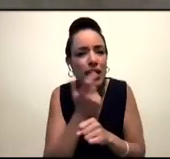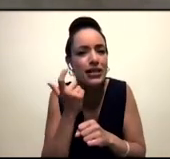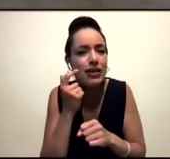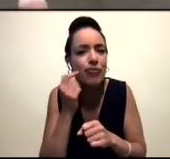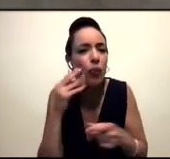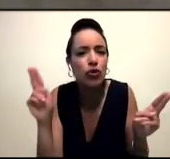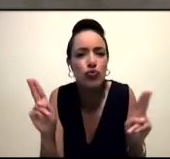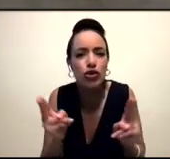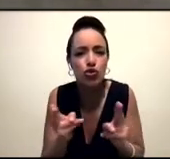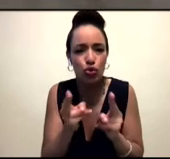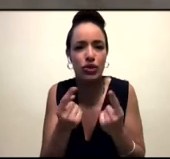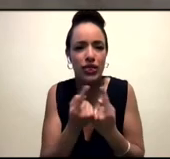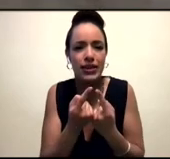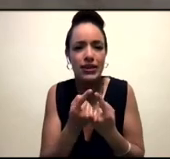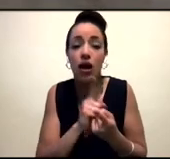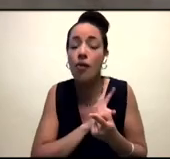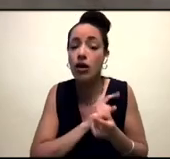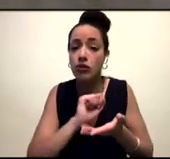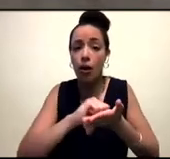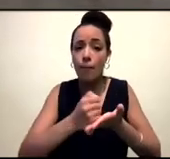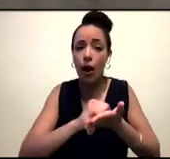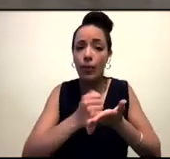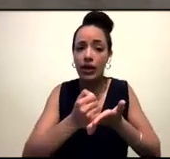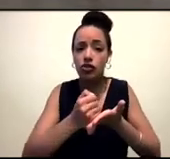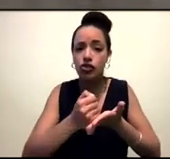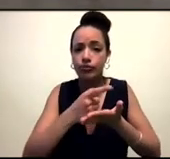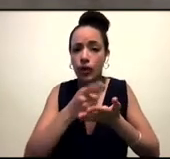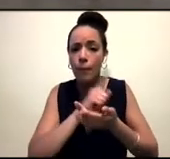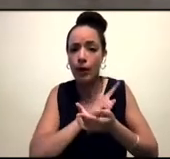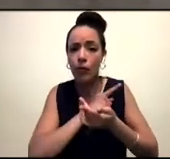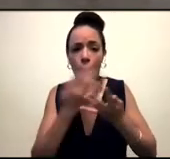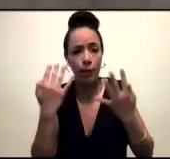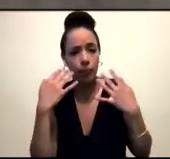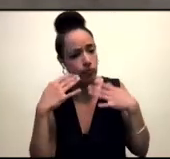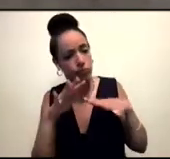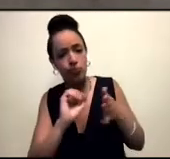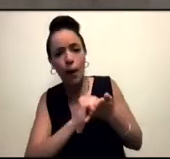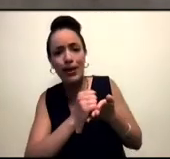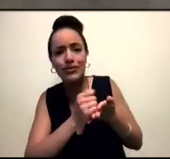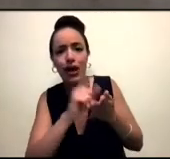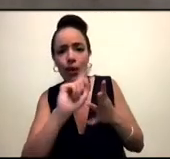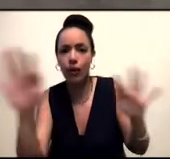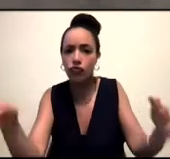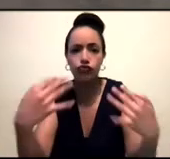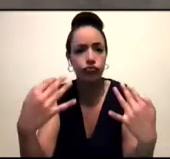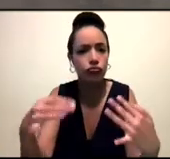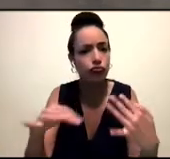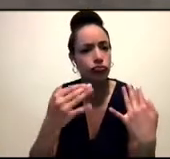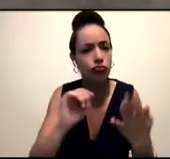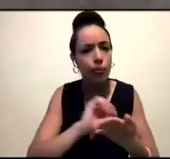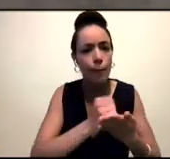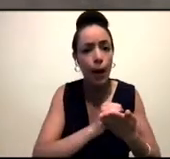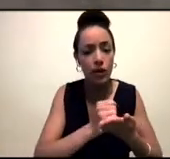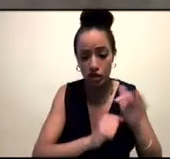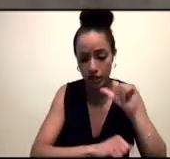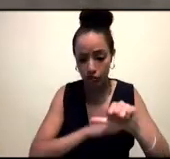But then the reason why I got published was because LeVar Burton elevated it. And even when I was doing the publishing process, people were saying, well, I would love to